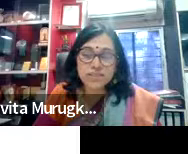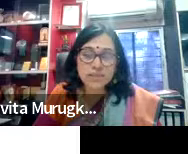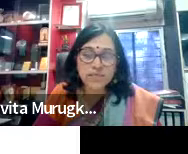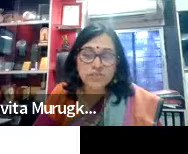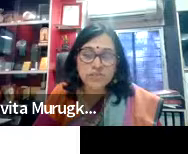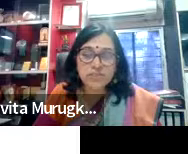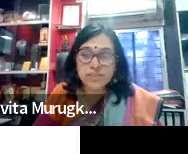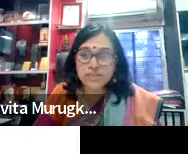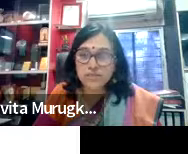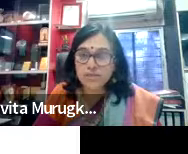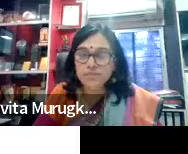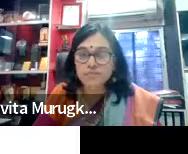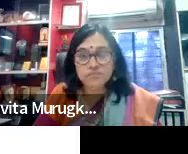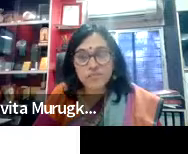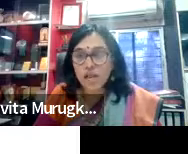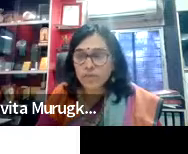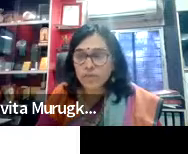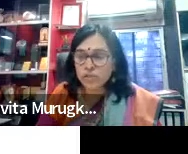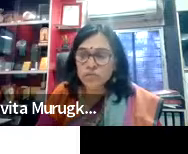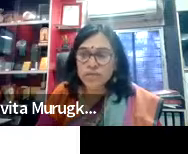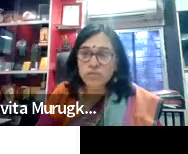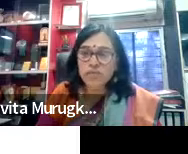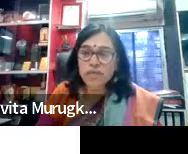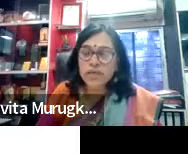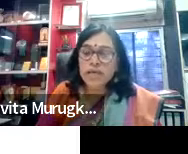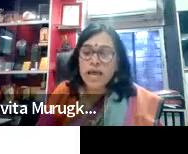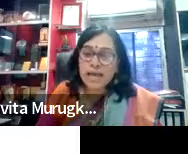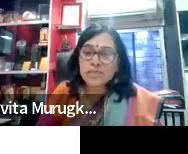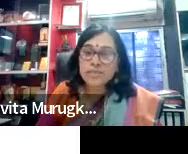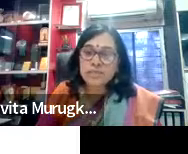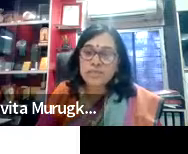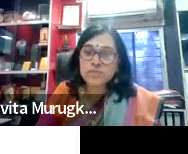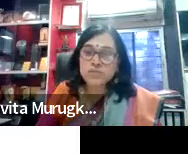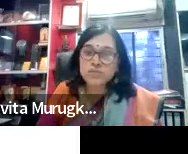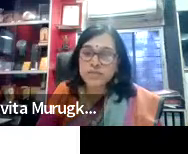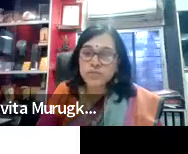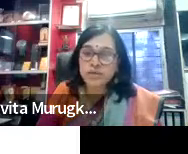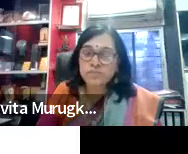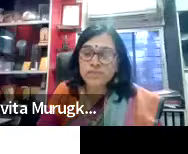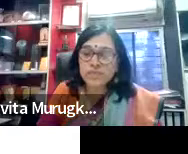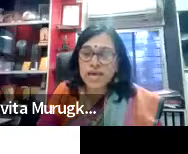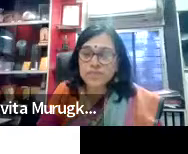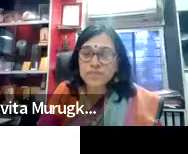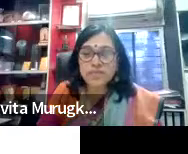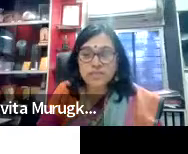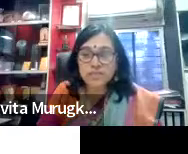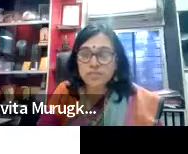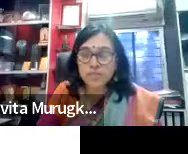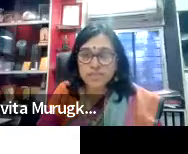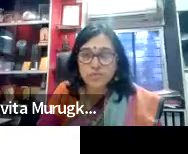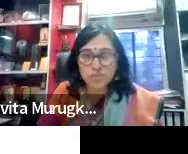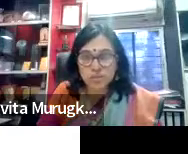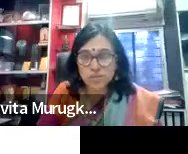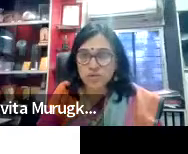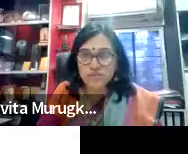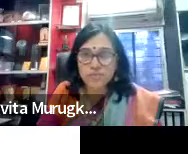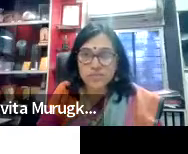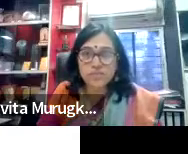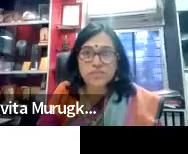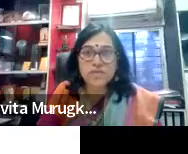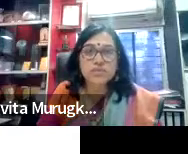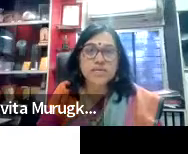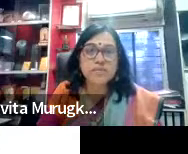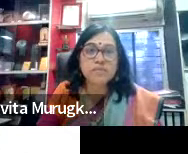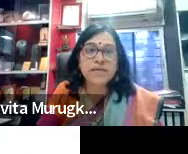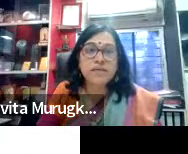fountains resting benches etc were also included and to bring in the environmental aspect sustainability was also one of